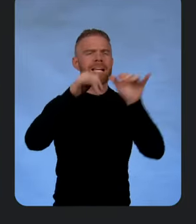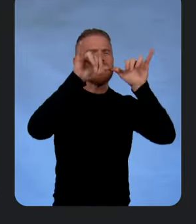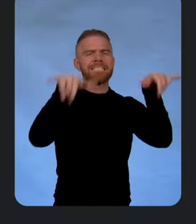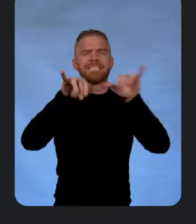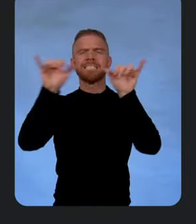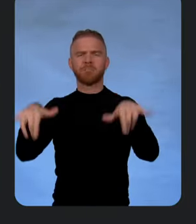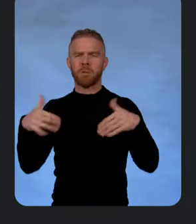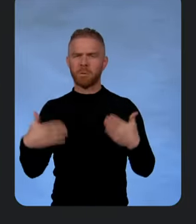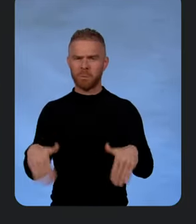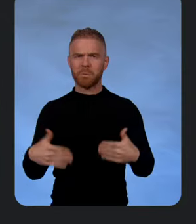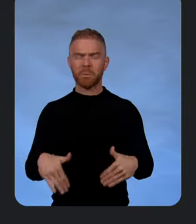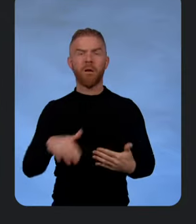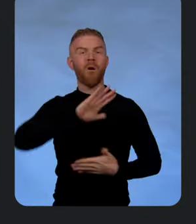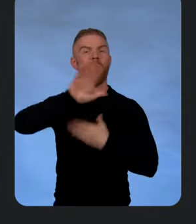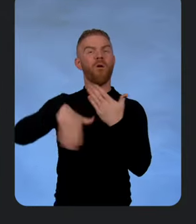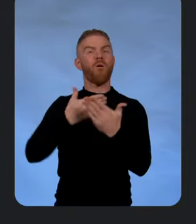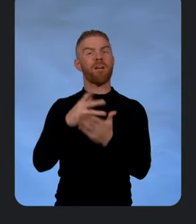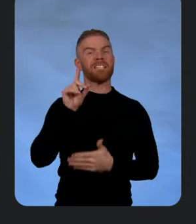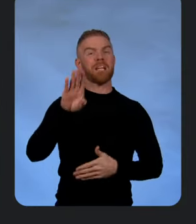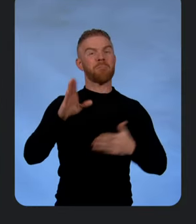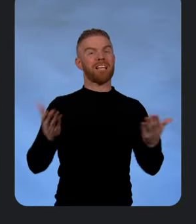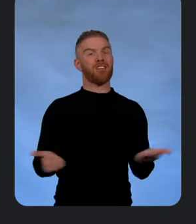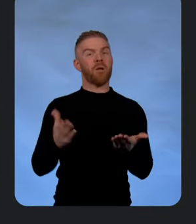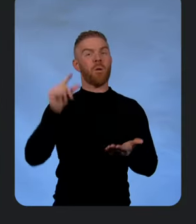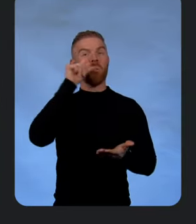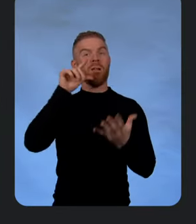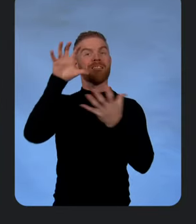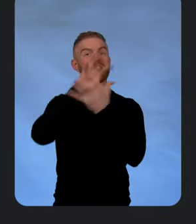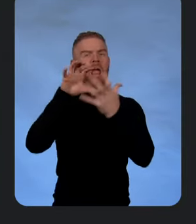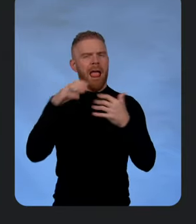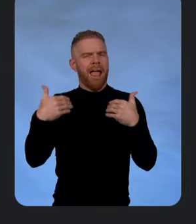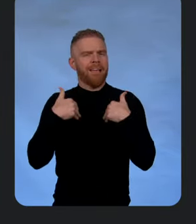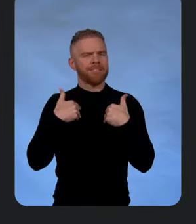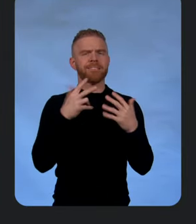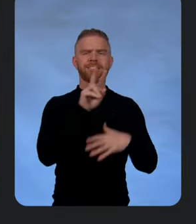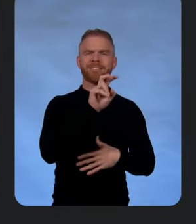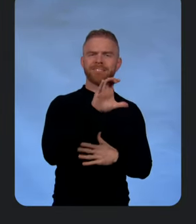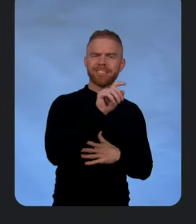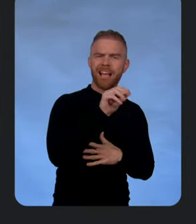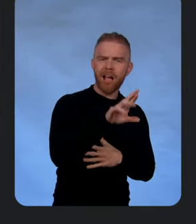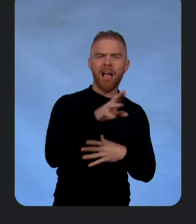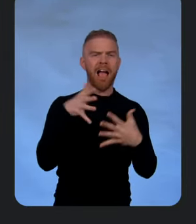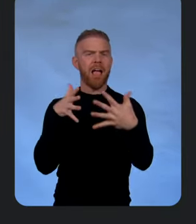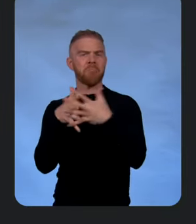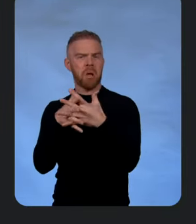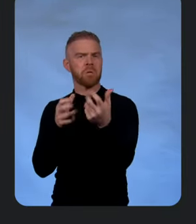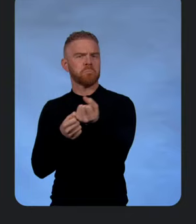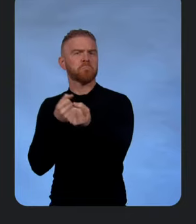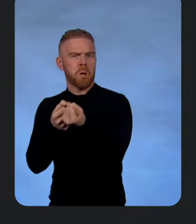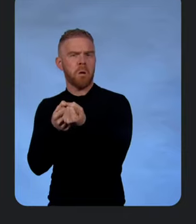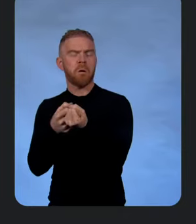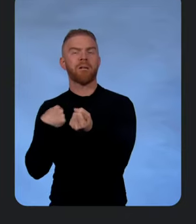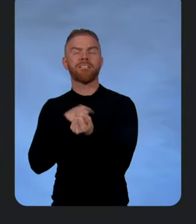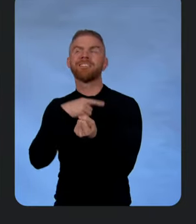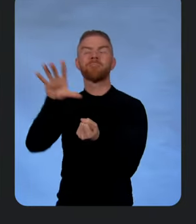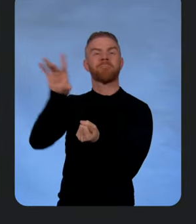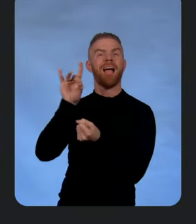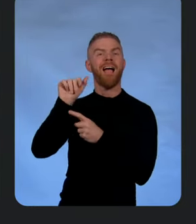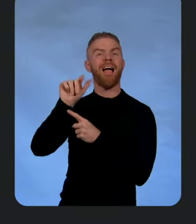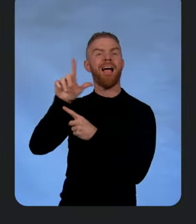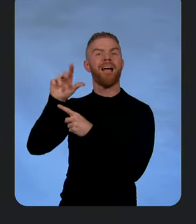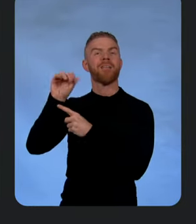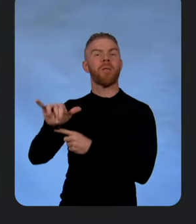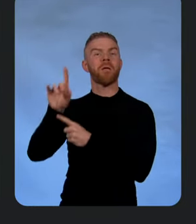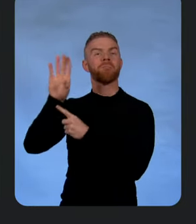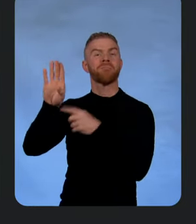systems. Almost all the databases here at Google Cloud have some level of vector and embedding support. We picked